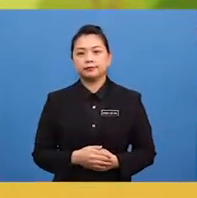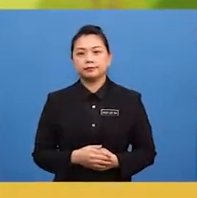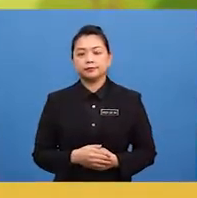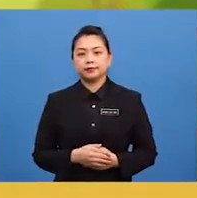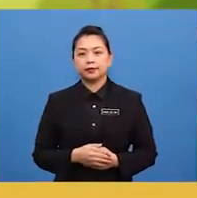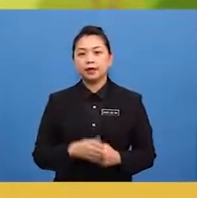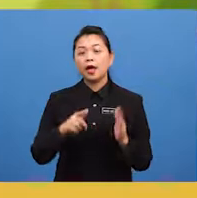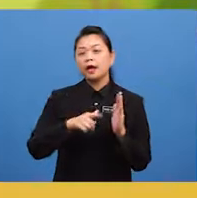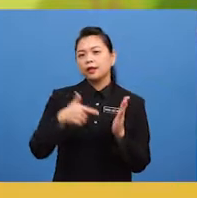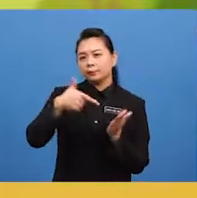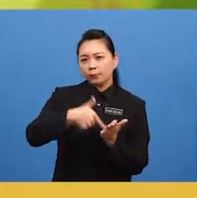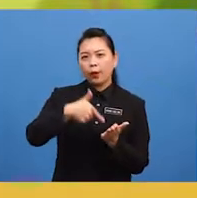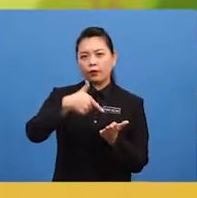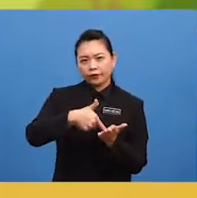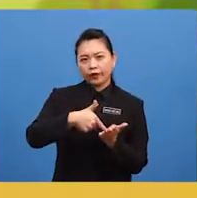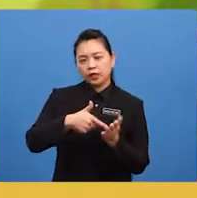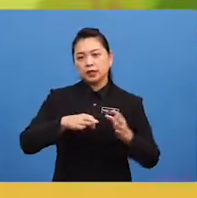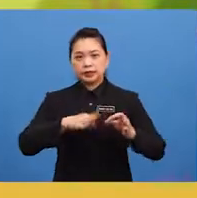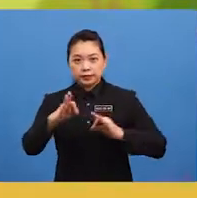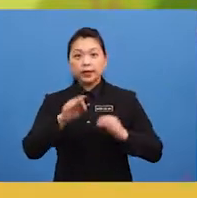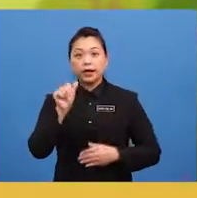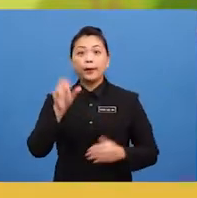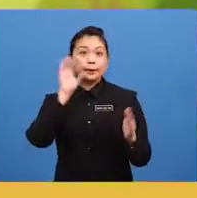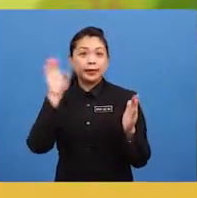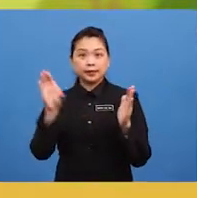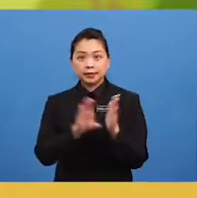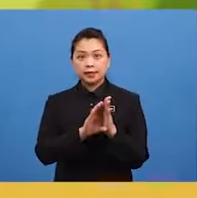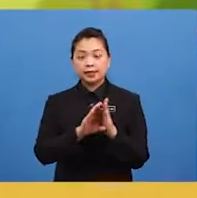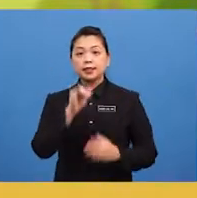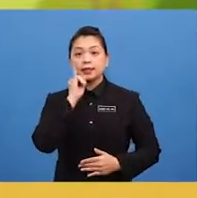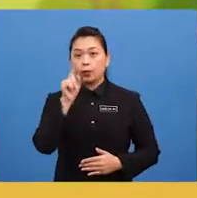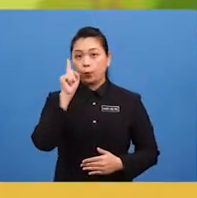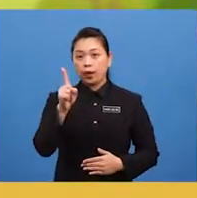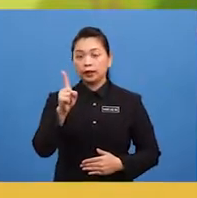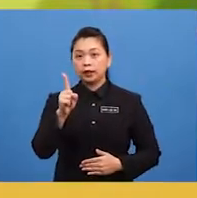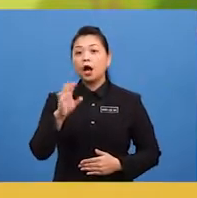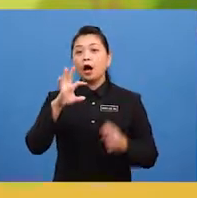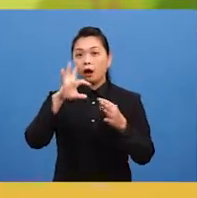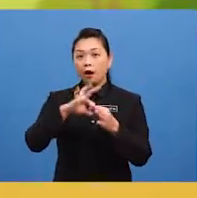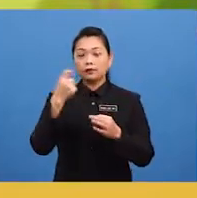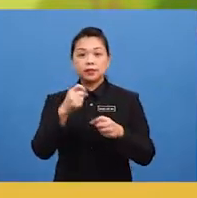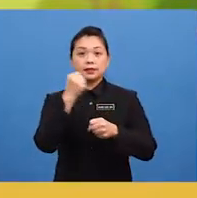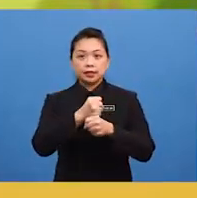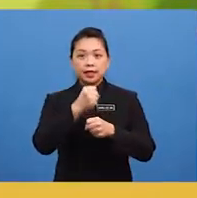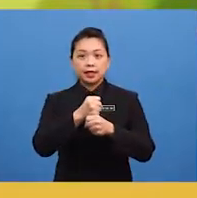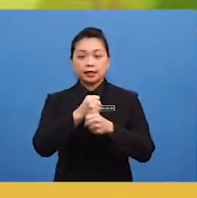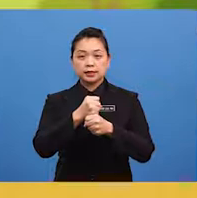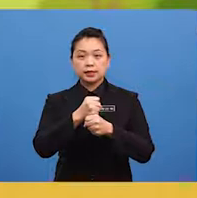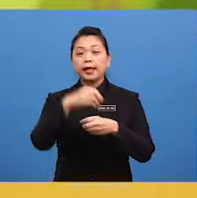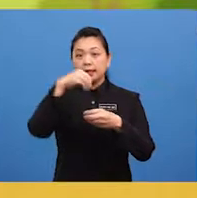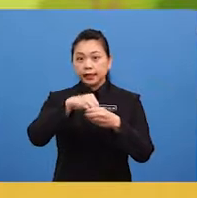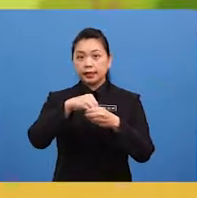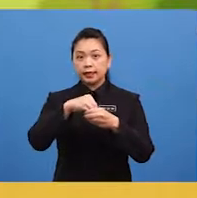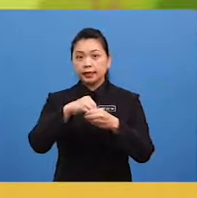Moreover, describing a picture is one of the tasks carried out during your speaking